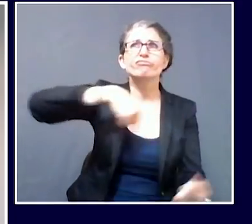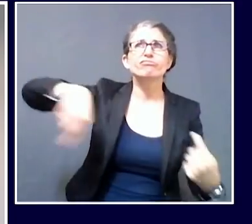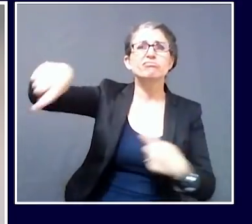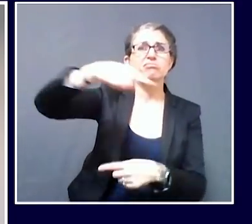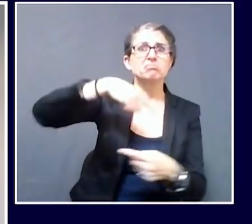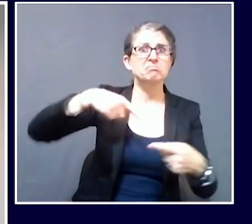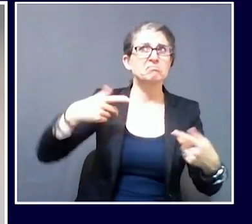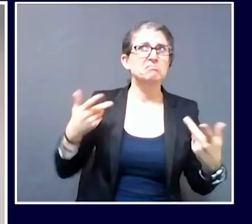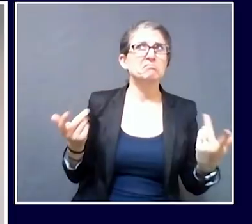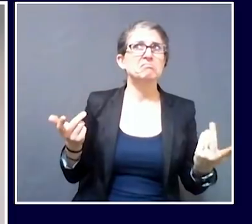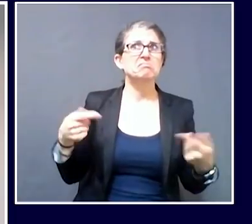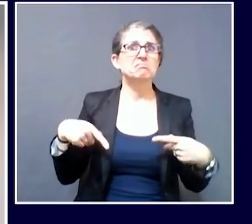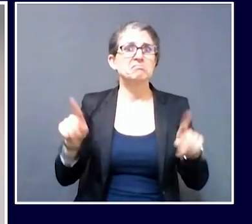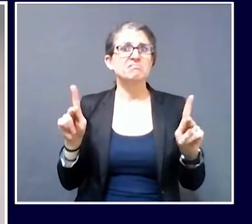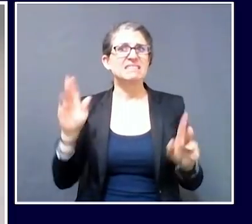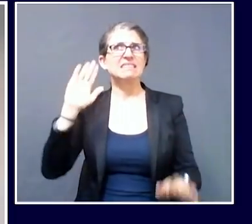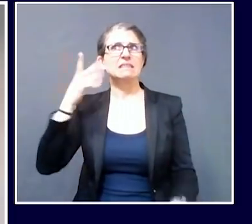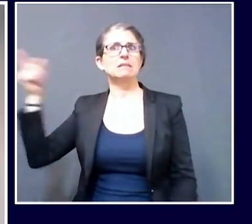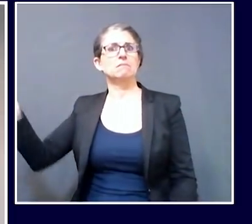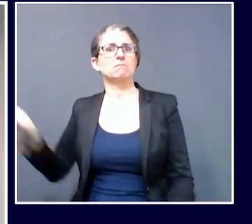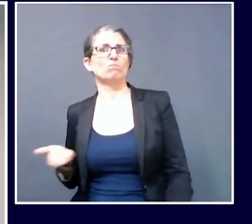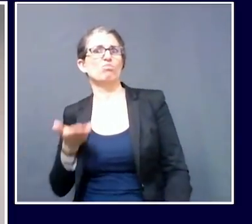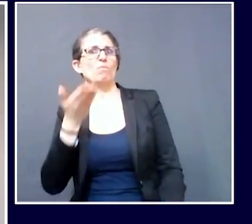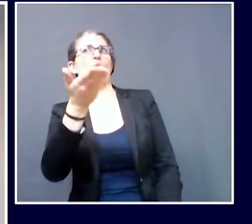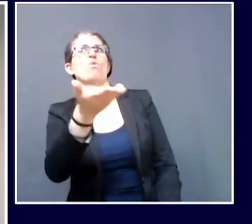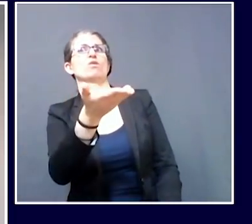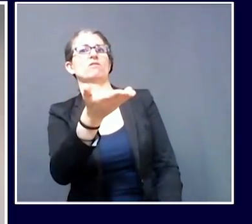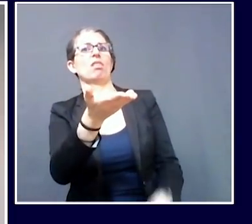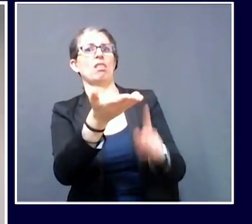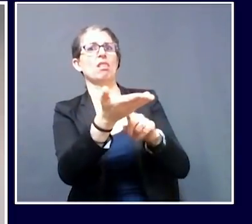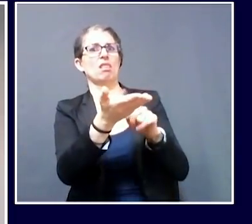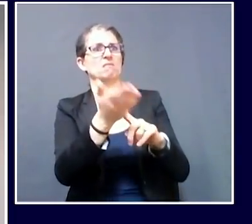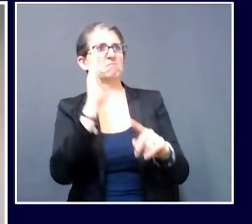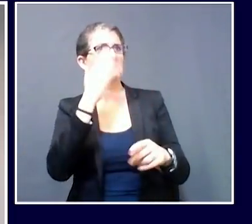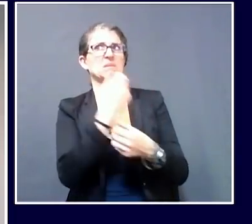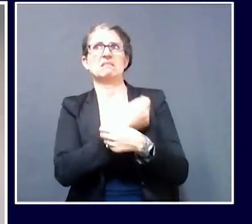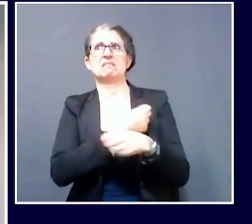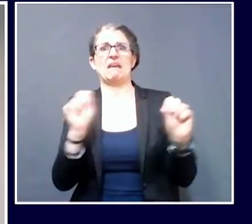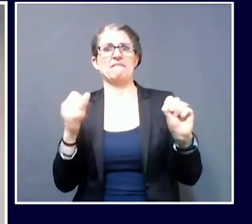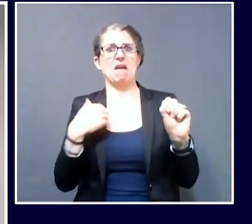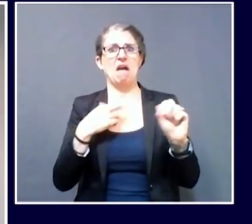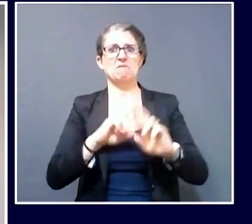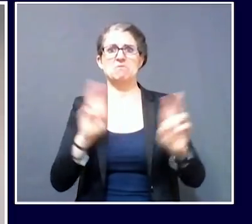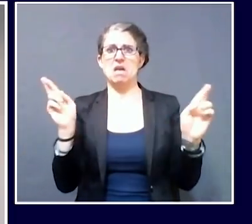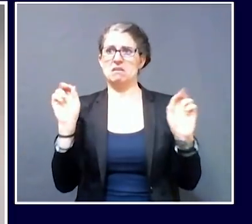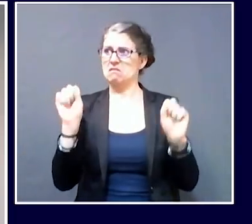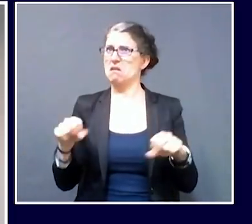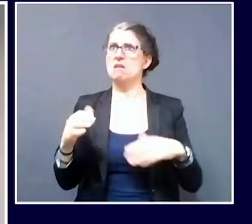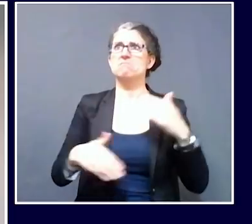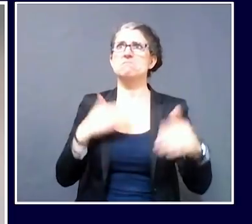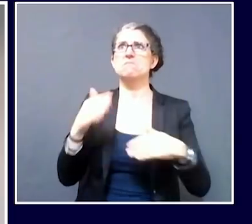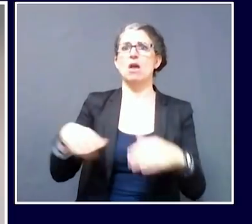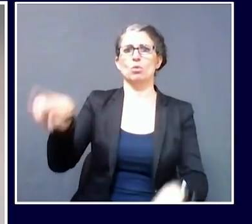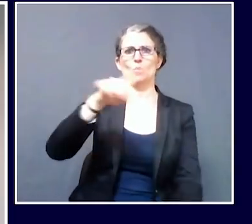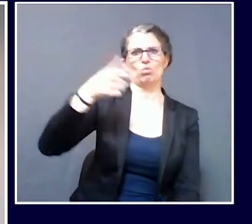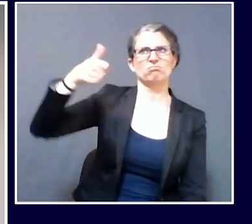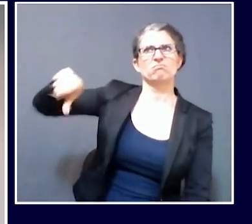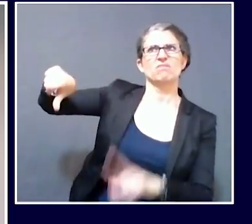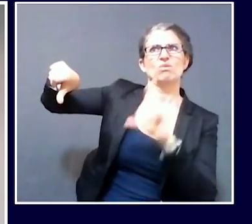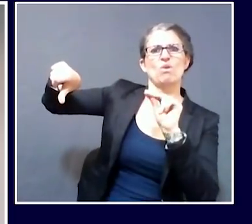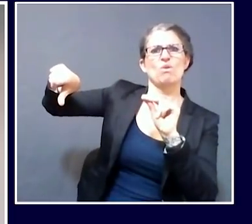could have races this year and have either been rejected or they haven't received a response.